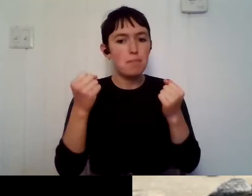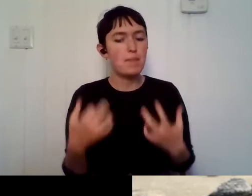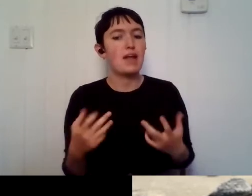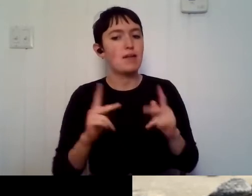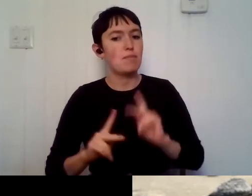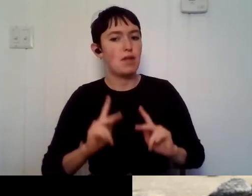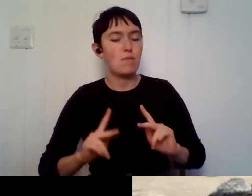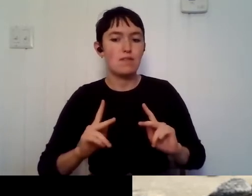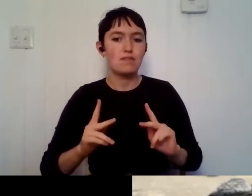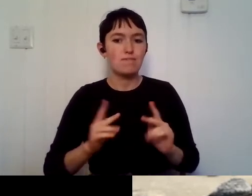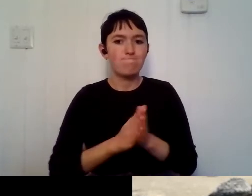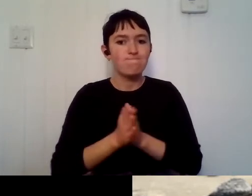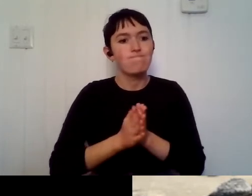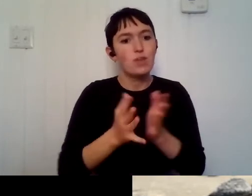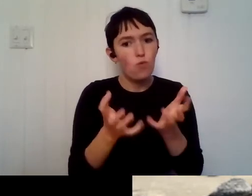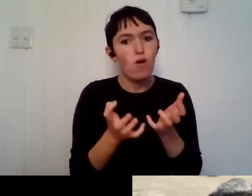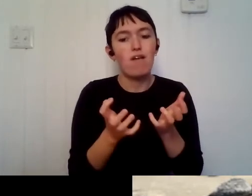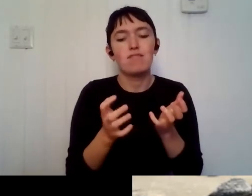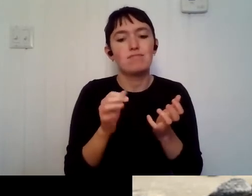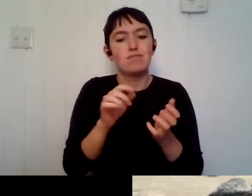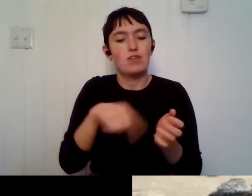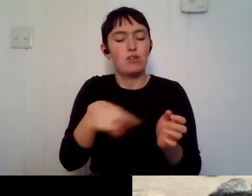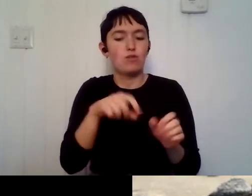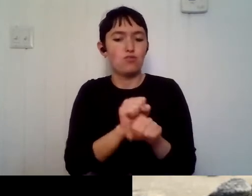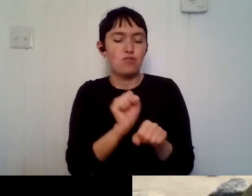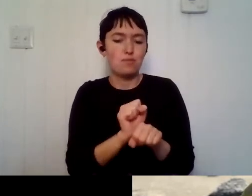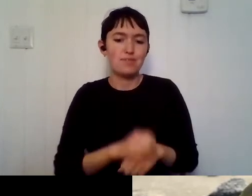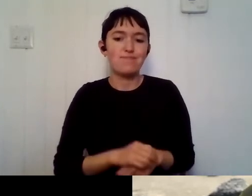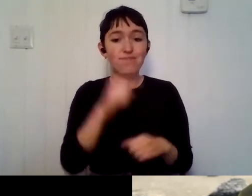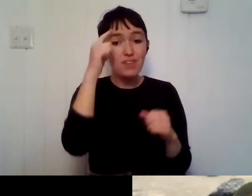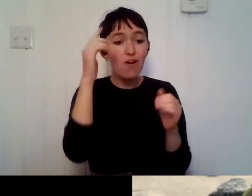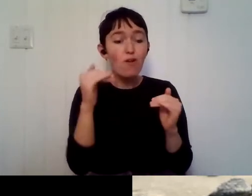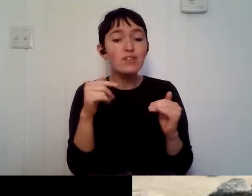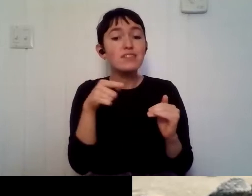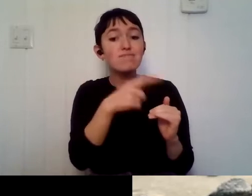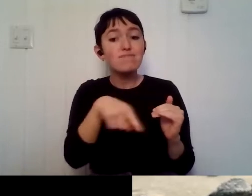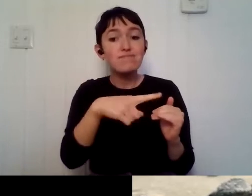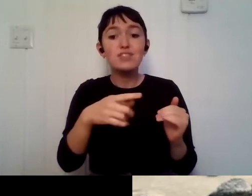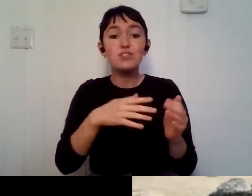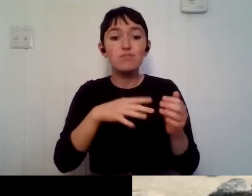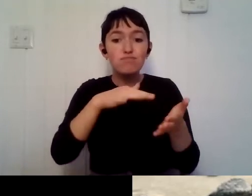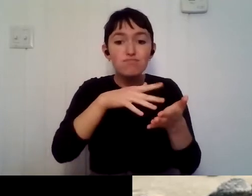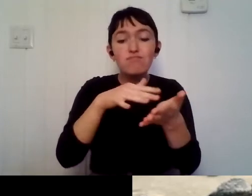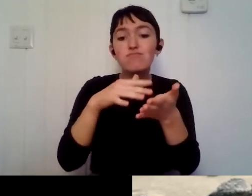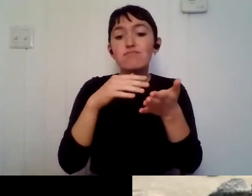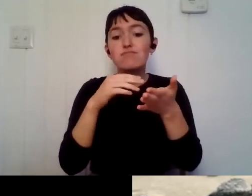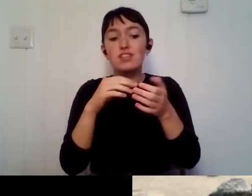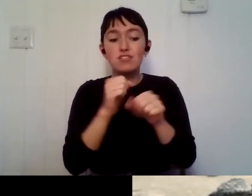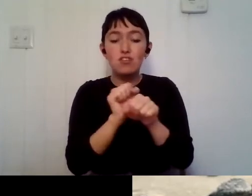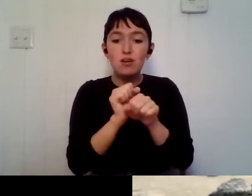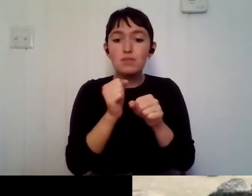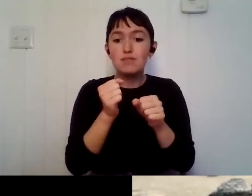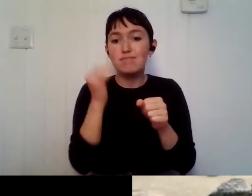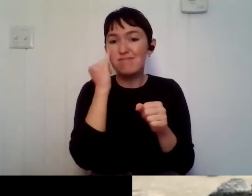jobs. Um, but hopefully by the time you get there, there'll be a lot more jobs than, um, depending on funding, there could be more